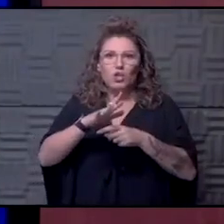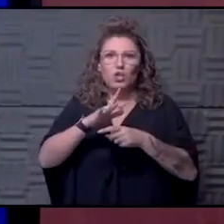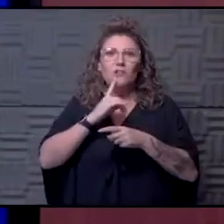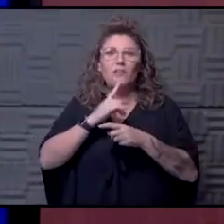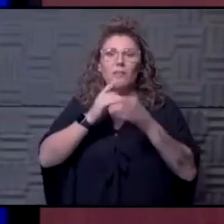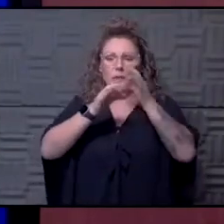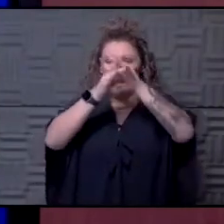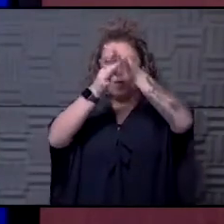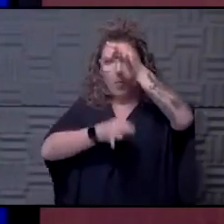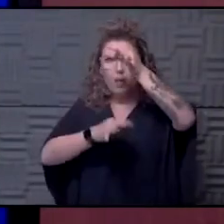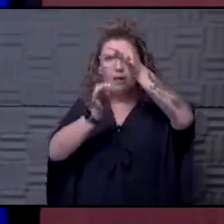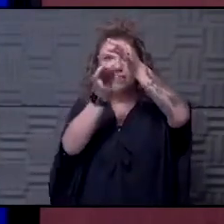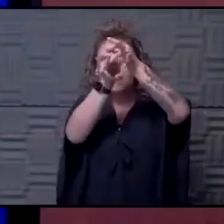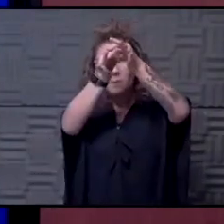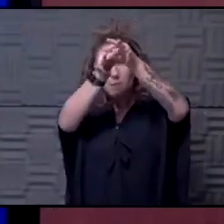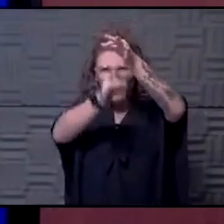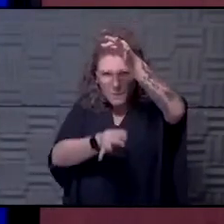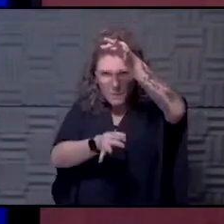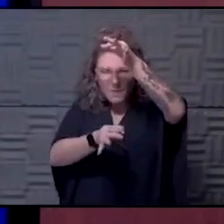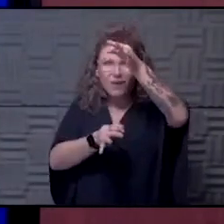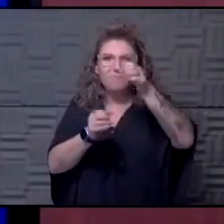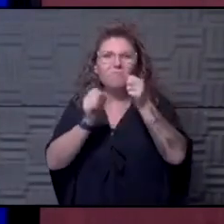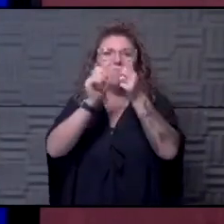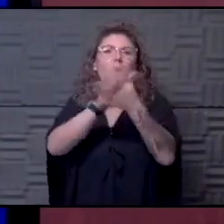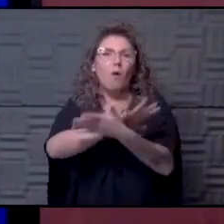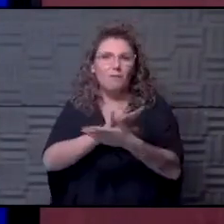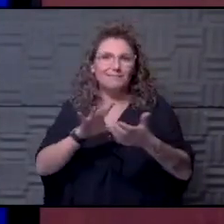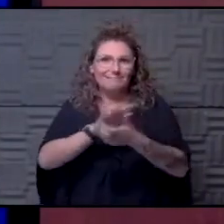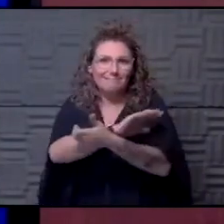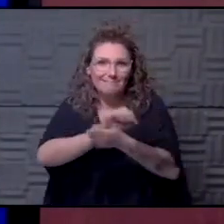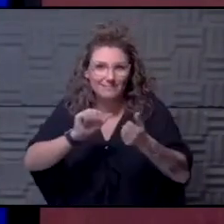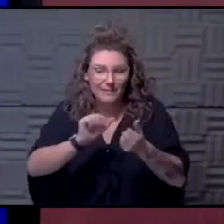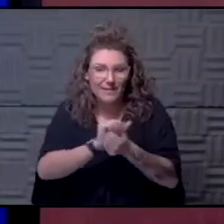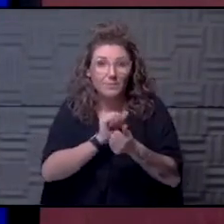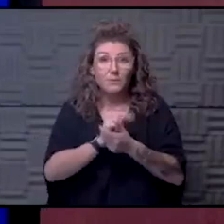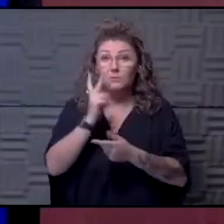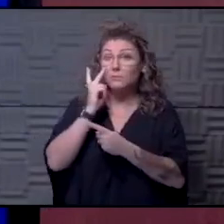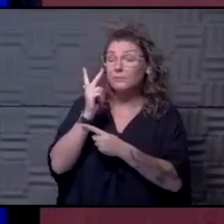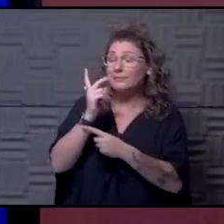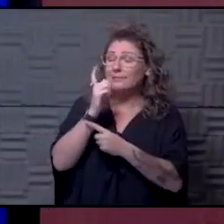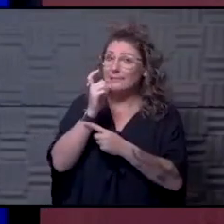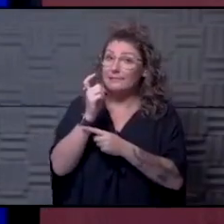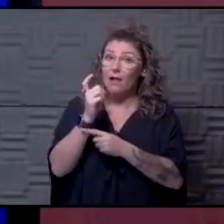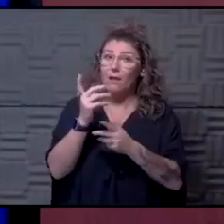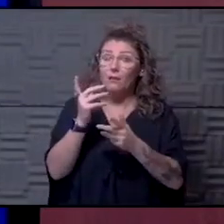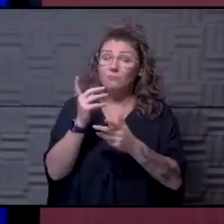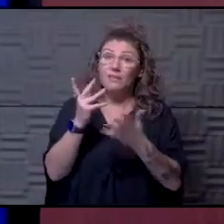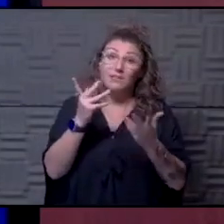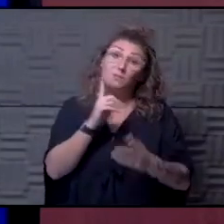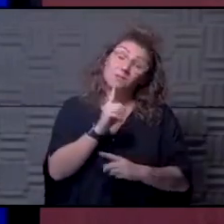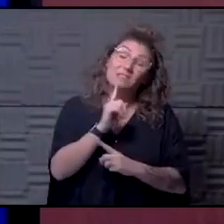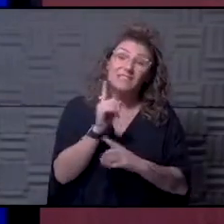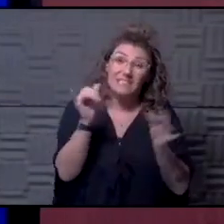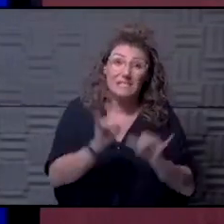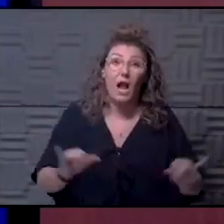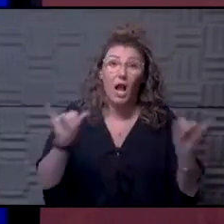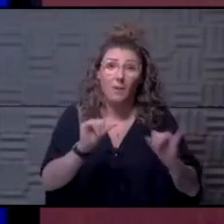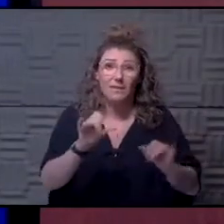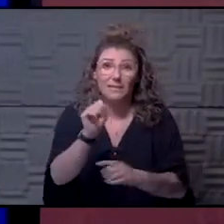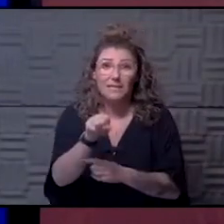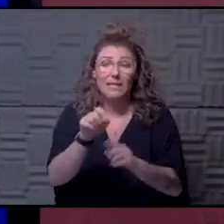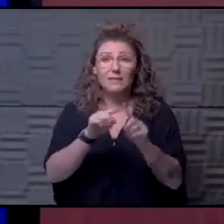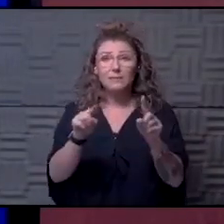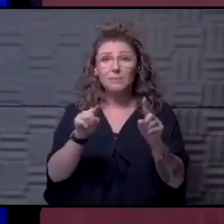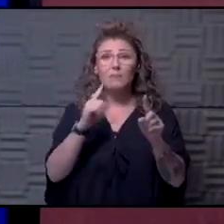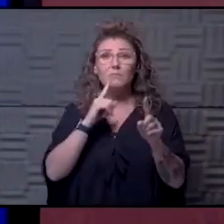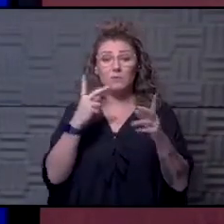sometimes that can cause some damage in the airway. And we see that not uncommonly in patients. And then the problem